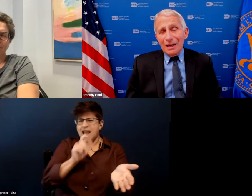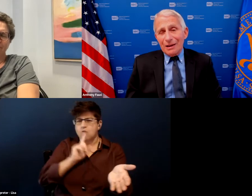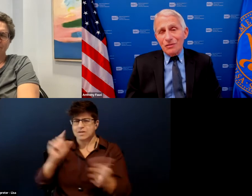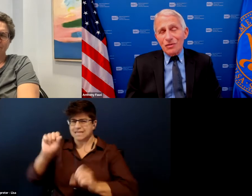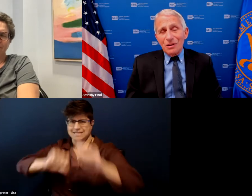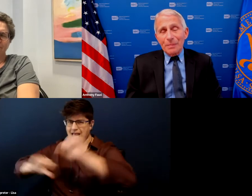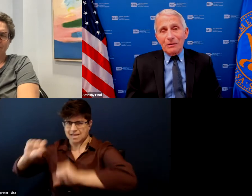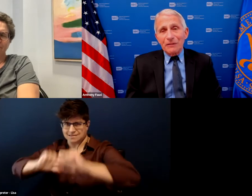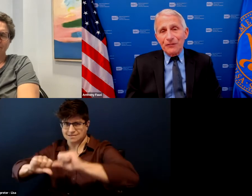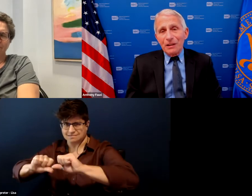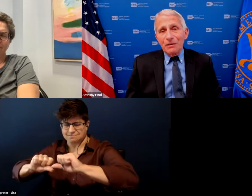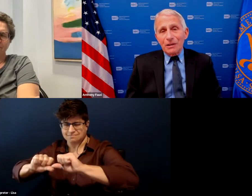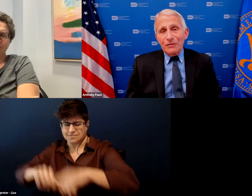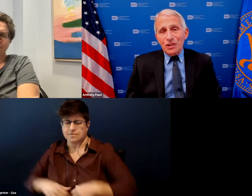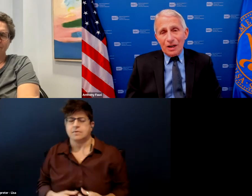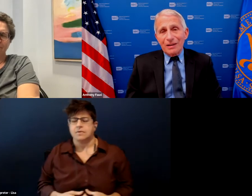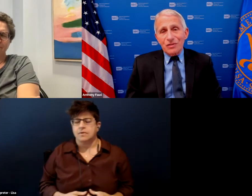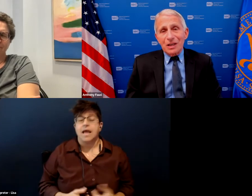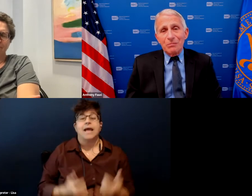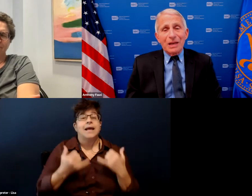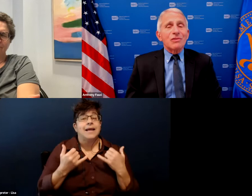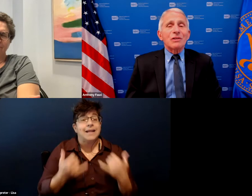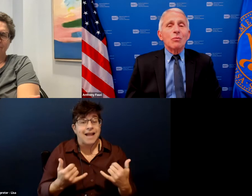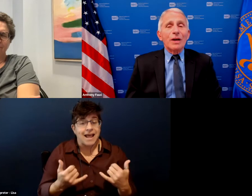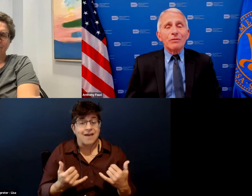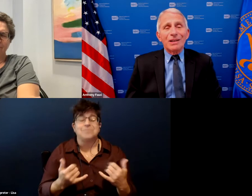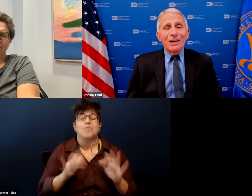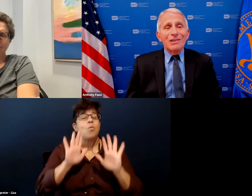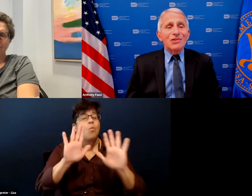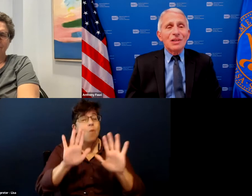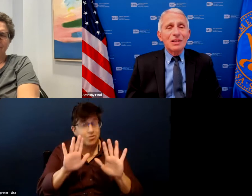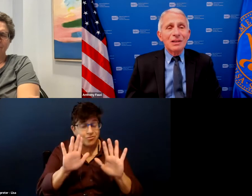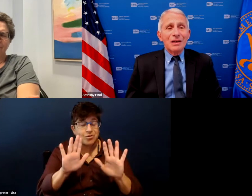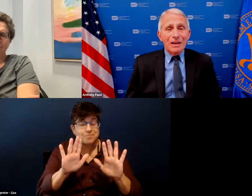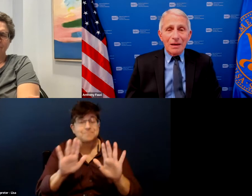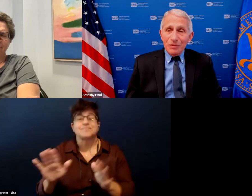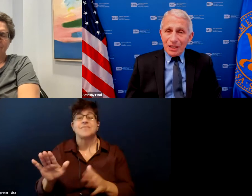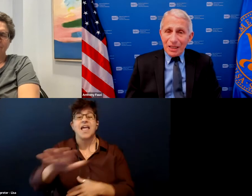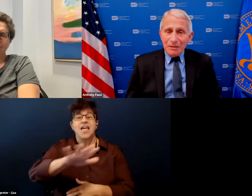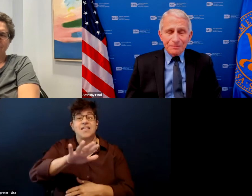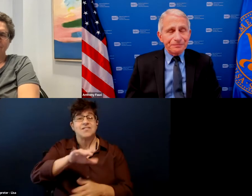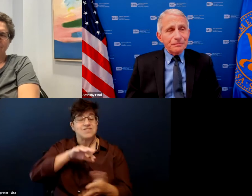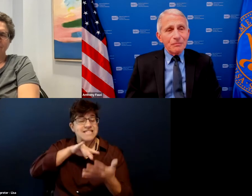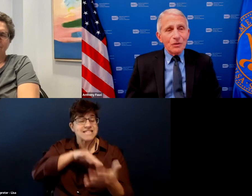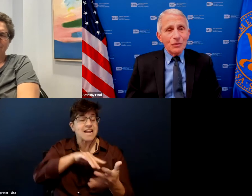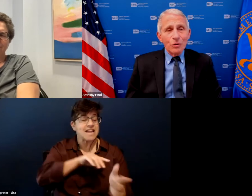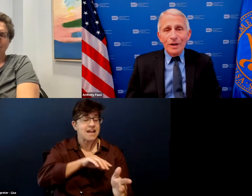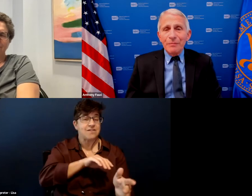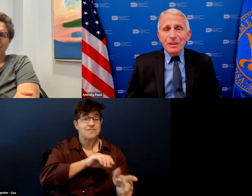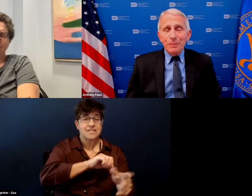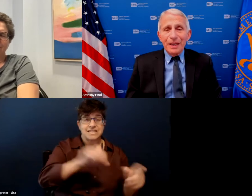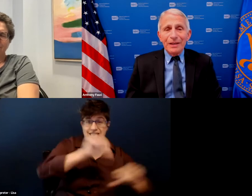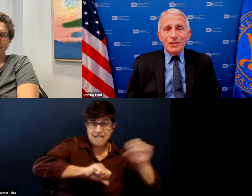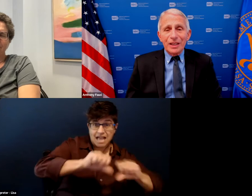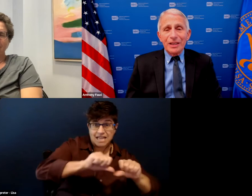great things about the field of science and medicine whether it is an md or